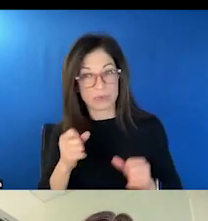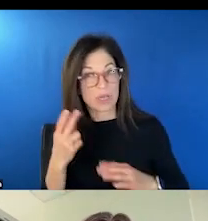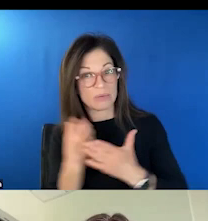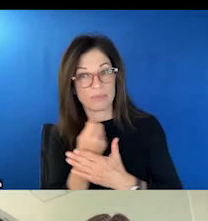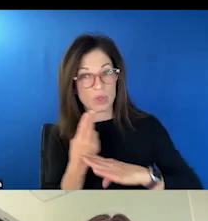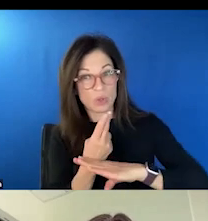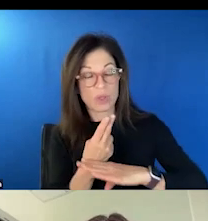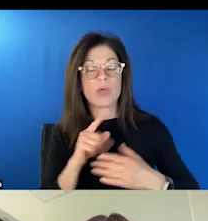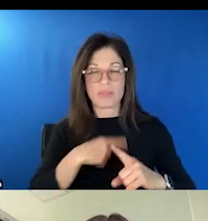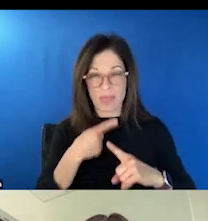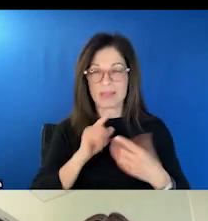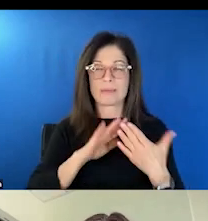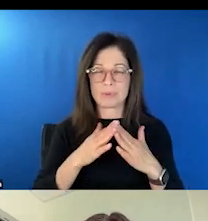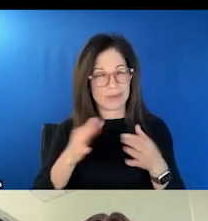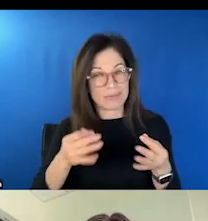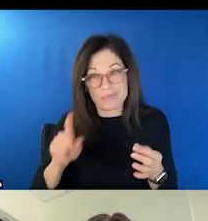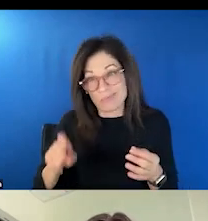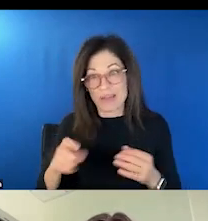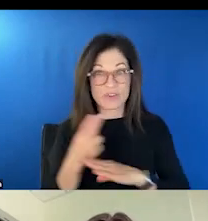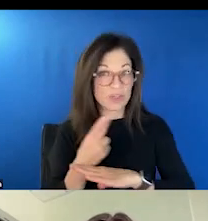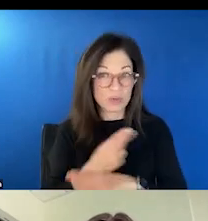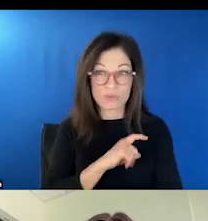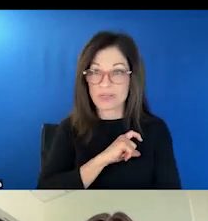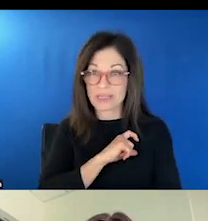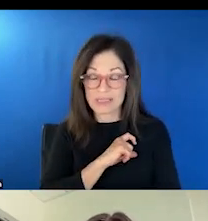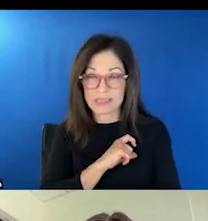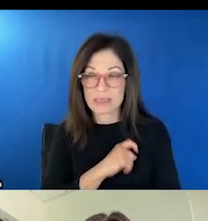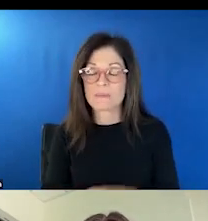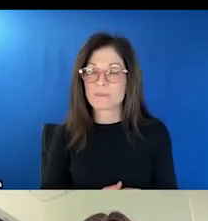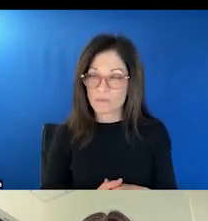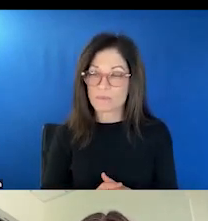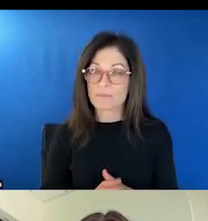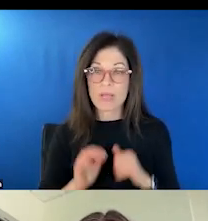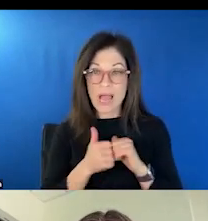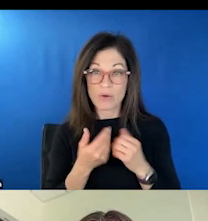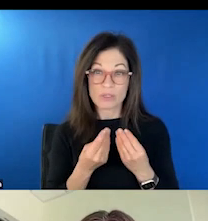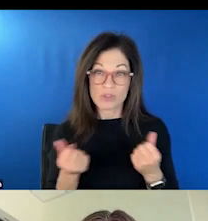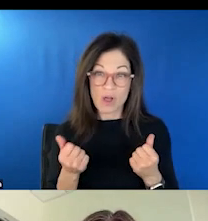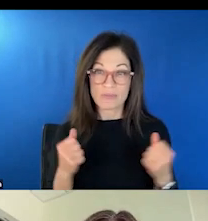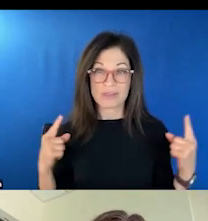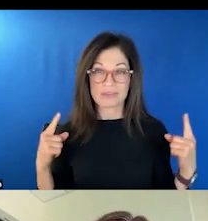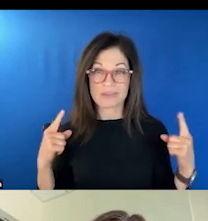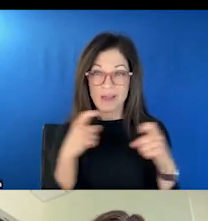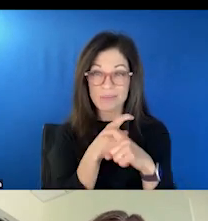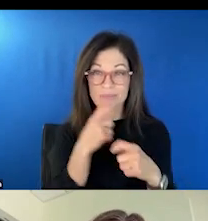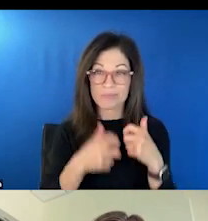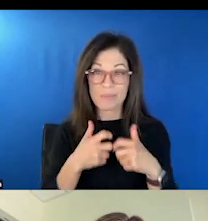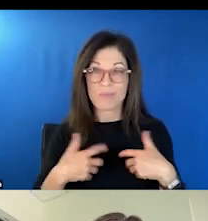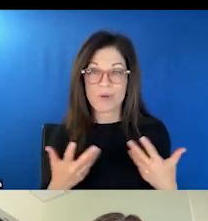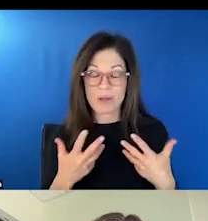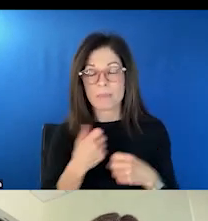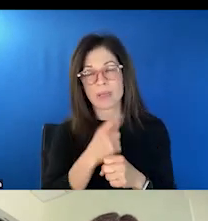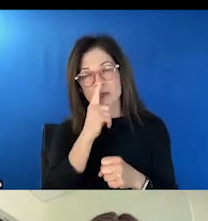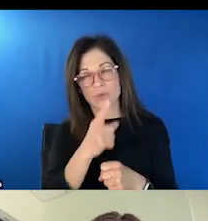communities are definitely going to have to use it. You know, the, the ways to solve these complex problems are to make sure that we